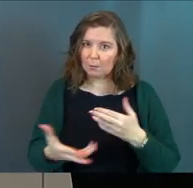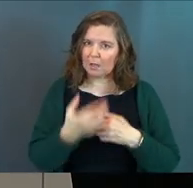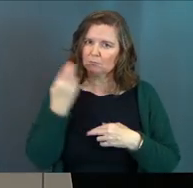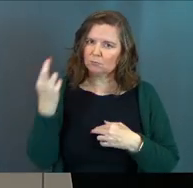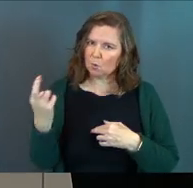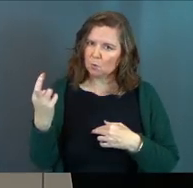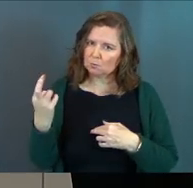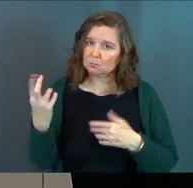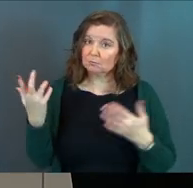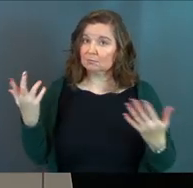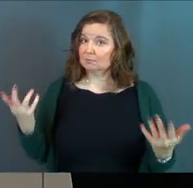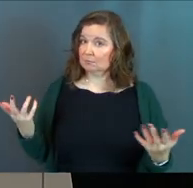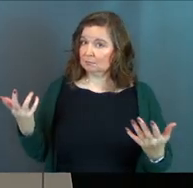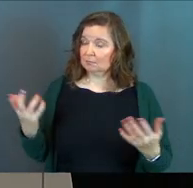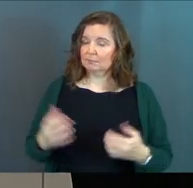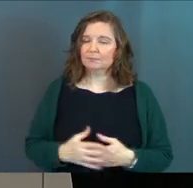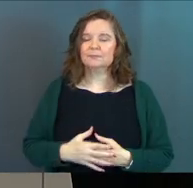close?